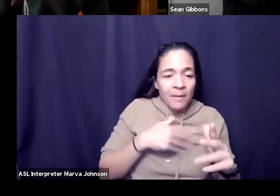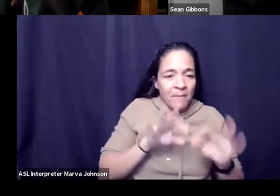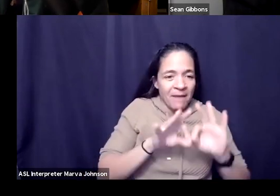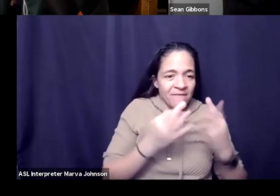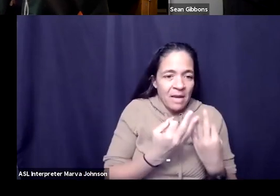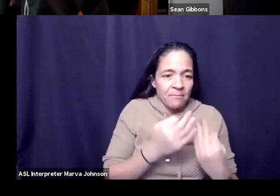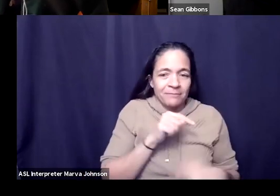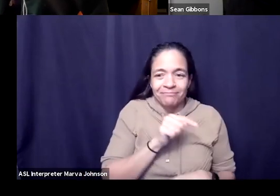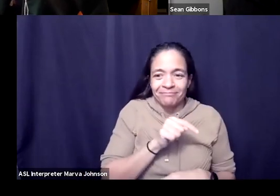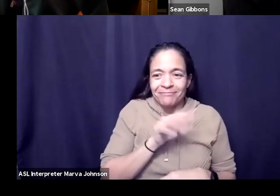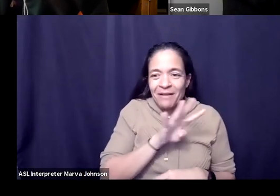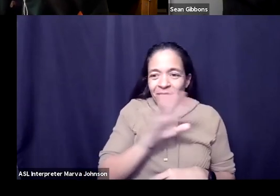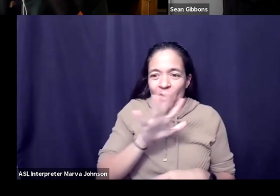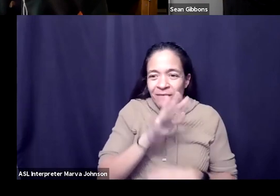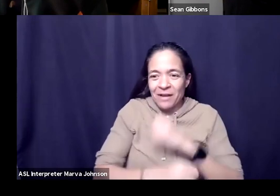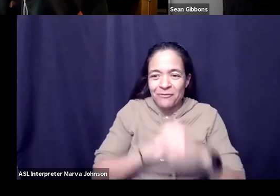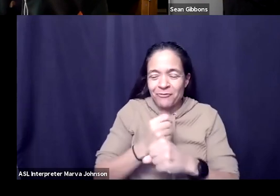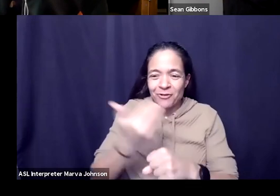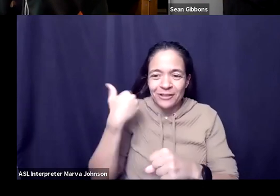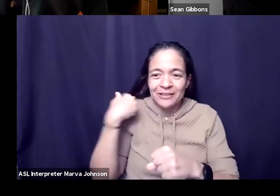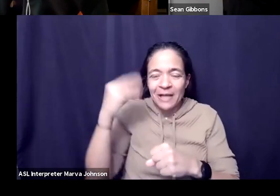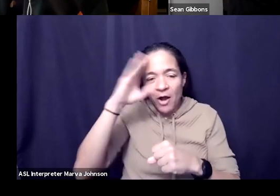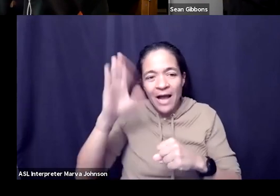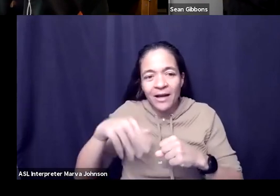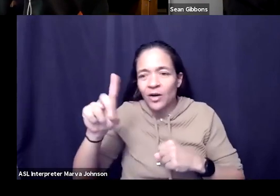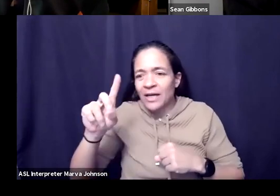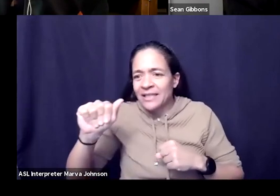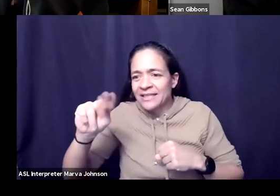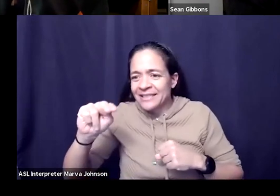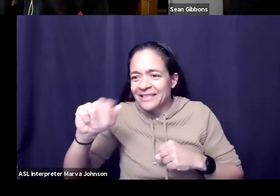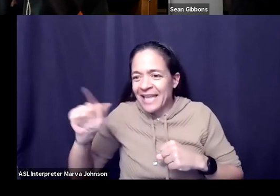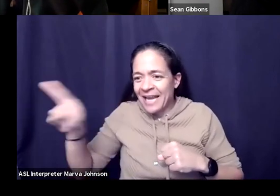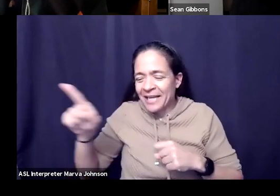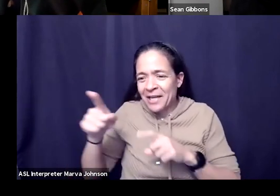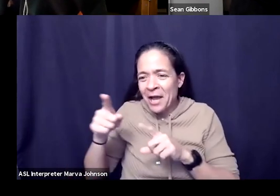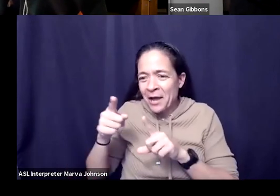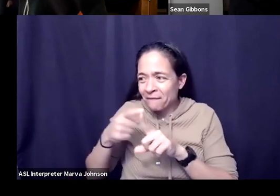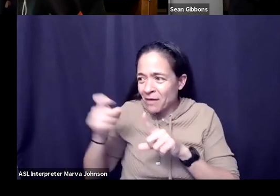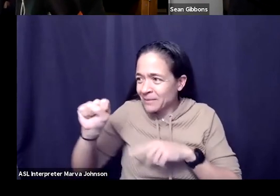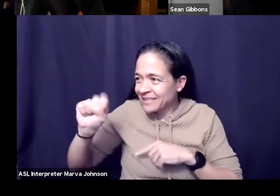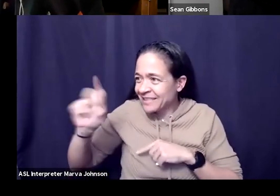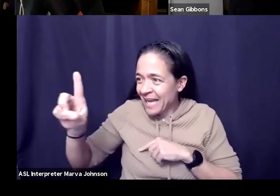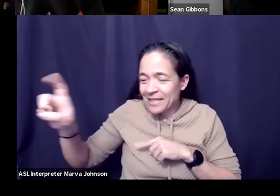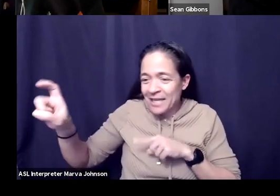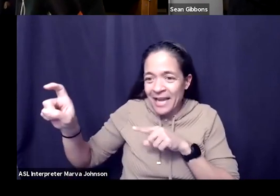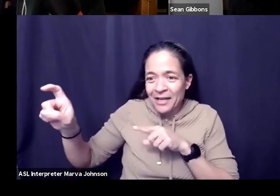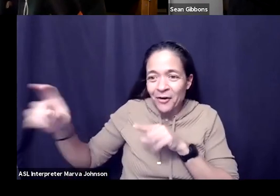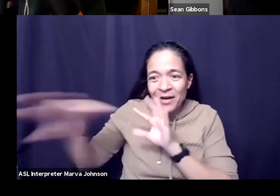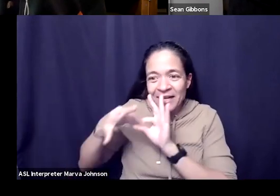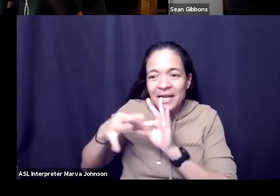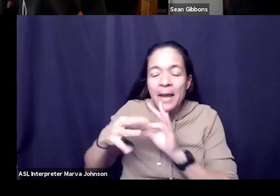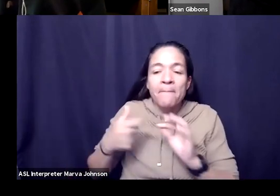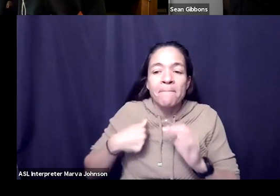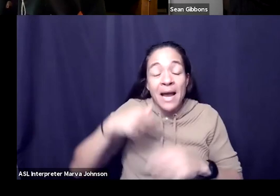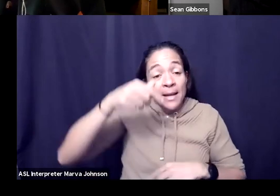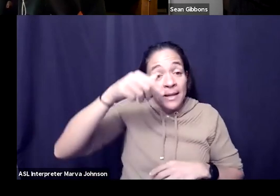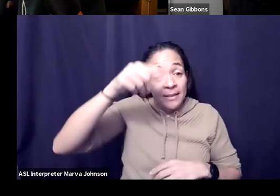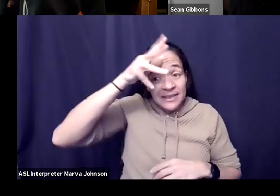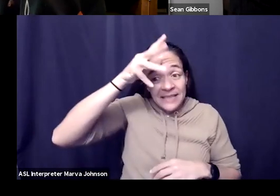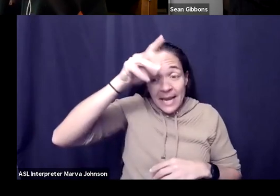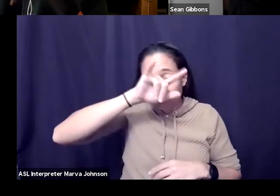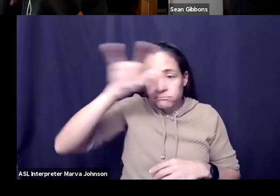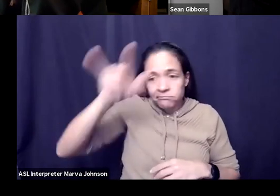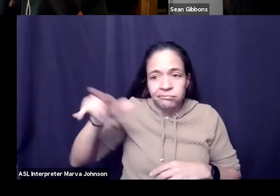45 years i know dana's calling in from san diego uh my dad landed in uh camp peddleton in san diego